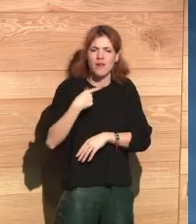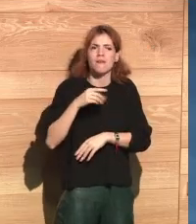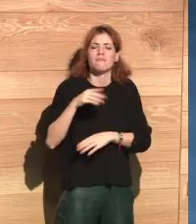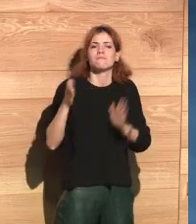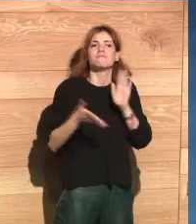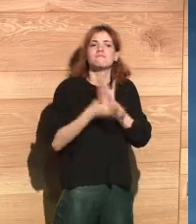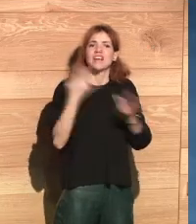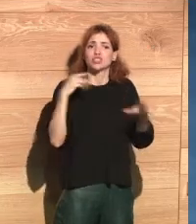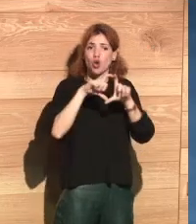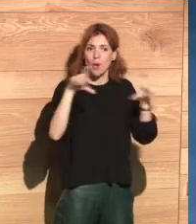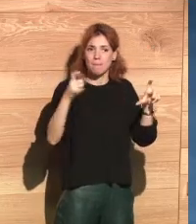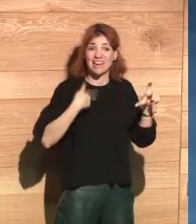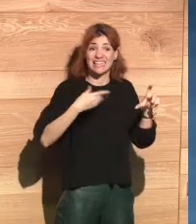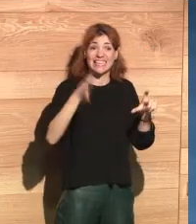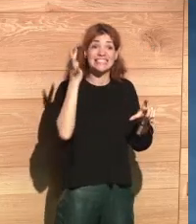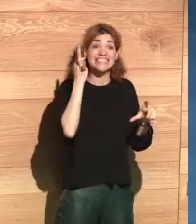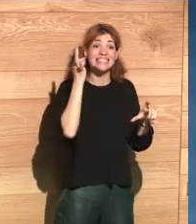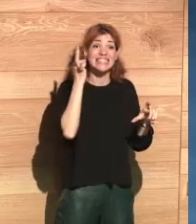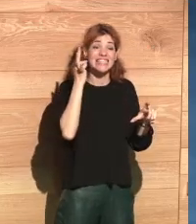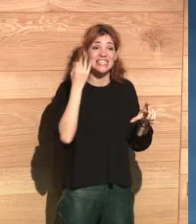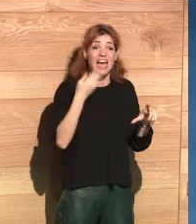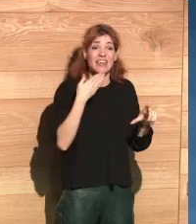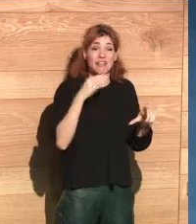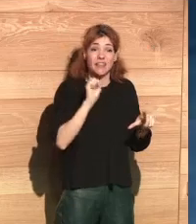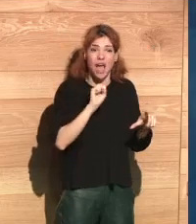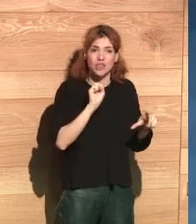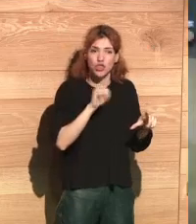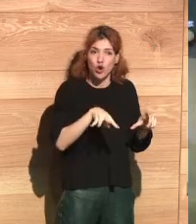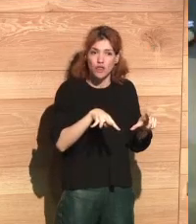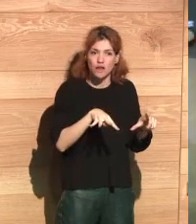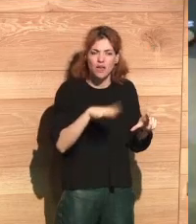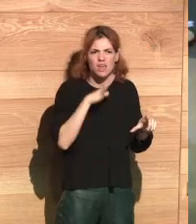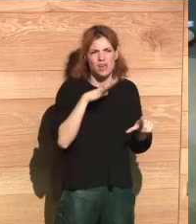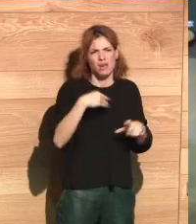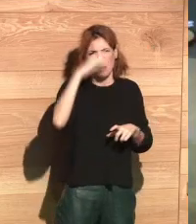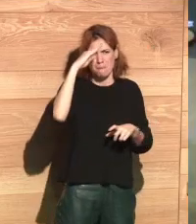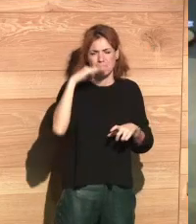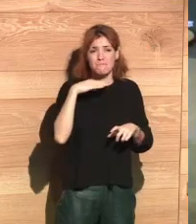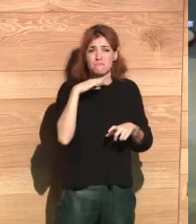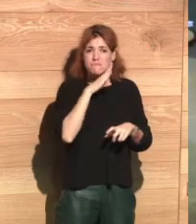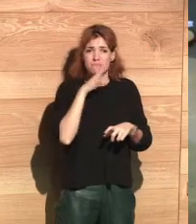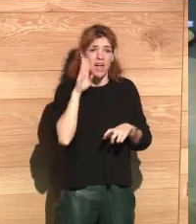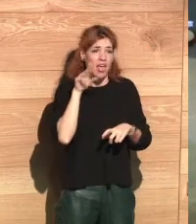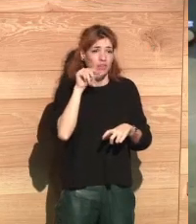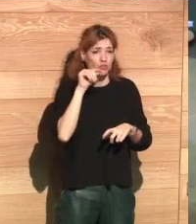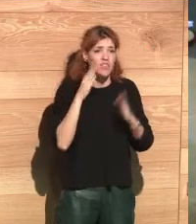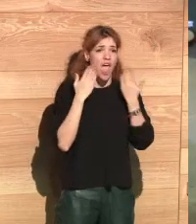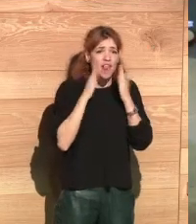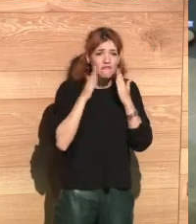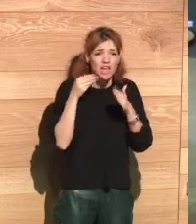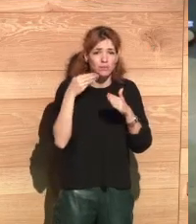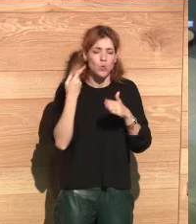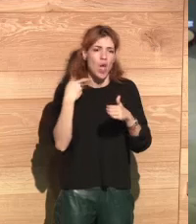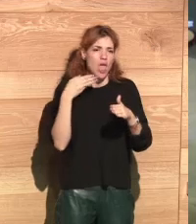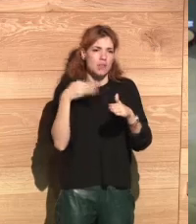I think it's in Fast Company, a 14 year old girl complained that her parents did not allow